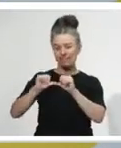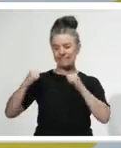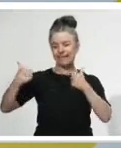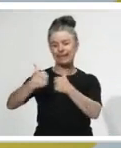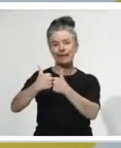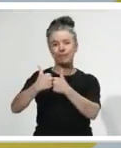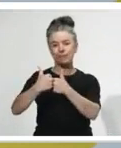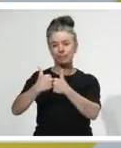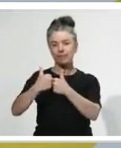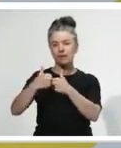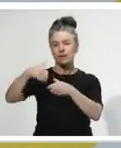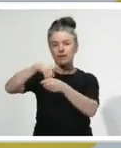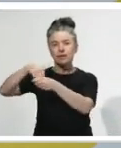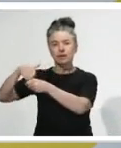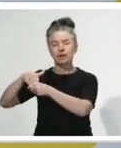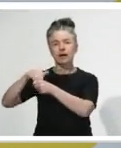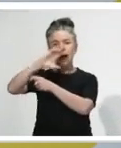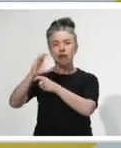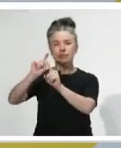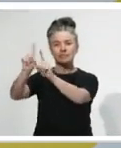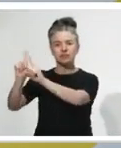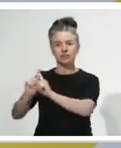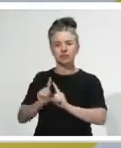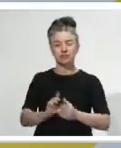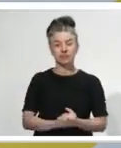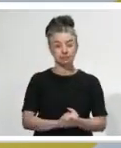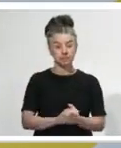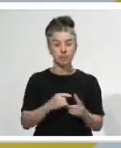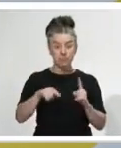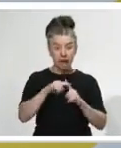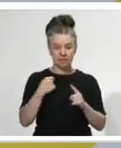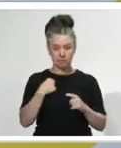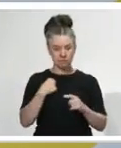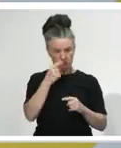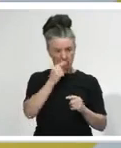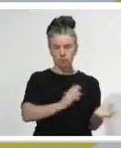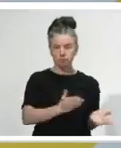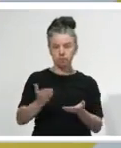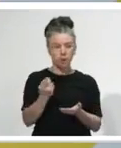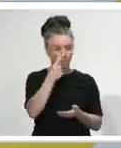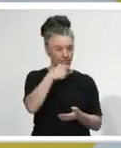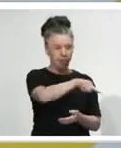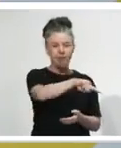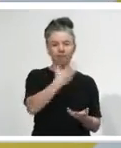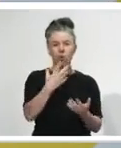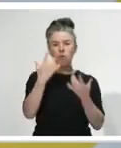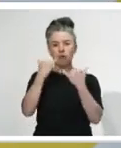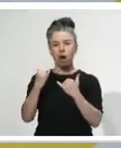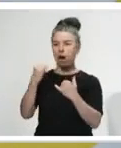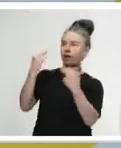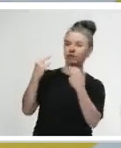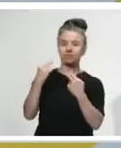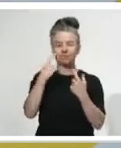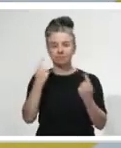efforts and also more importantly I think be participating in potential clinical trials. But as I say that will be all covered in our